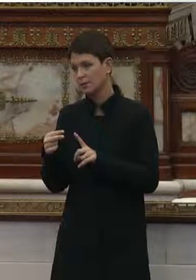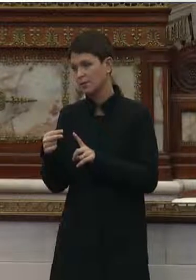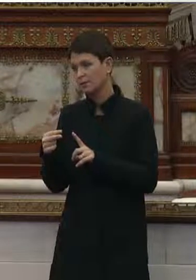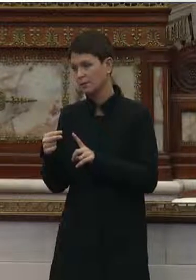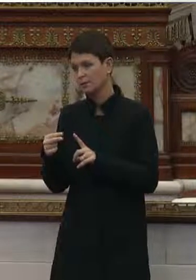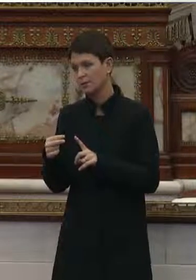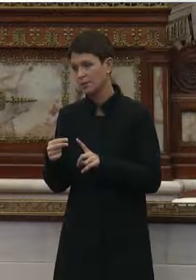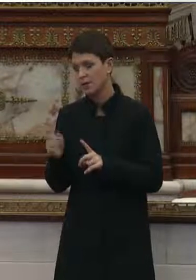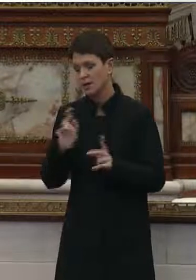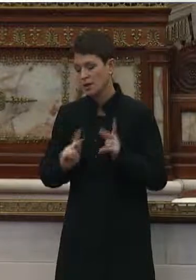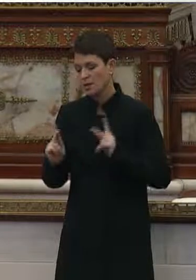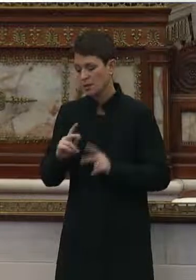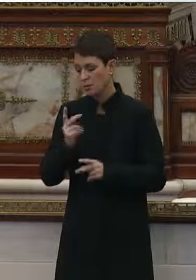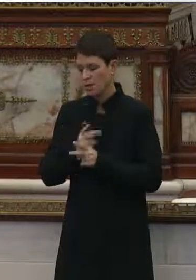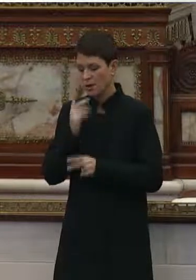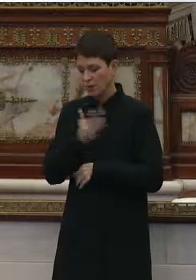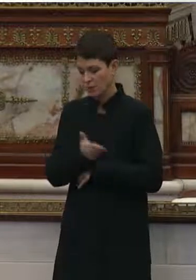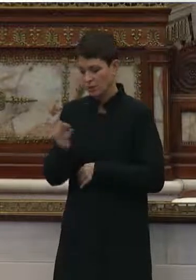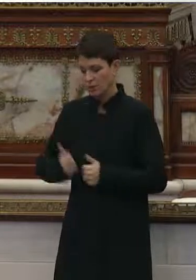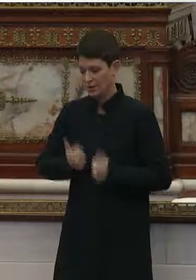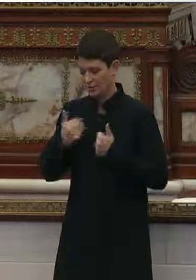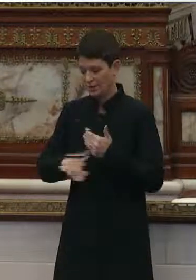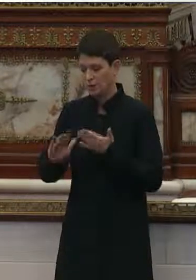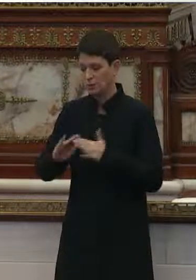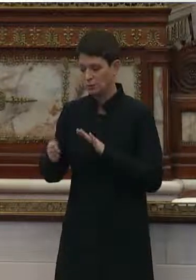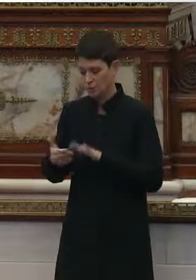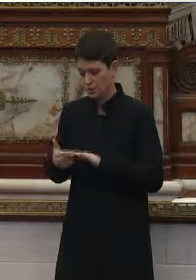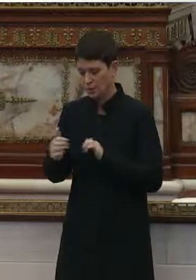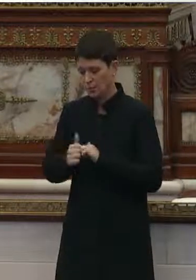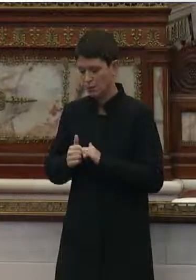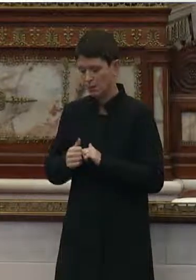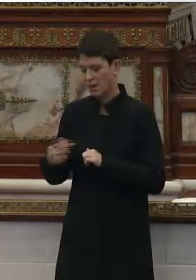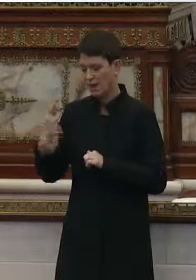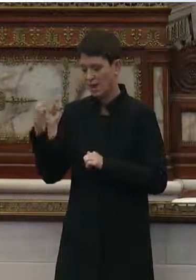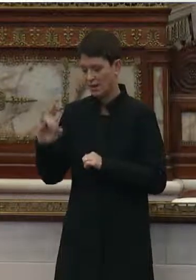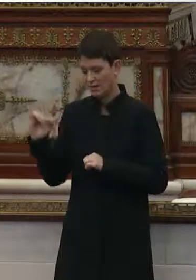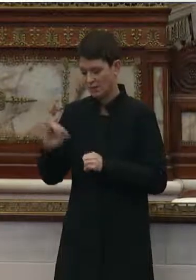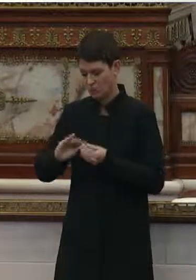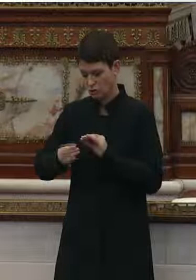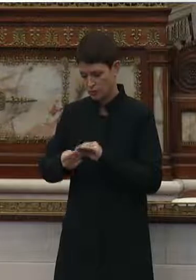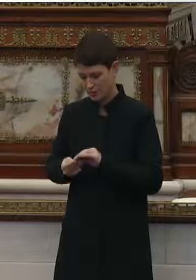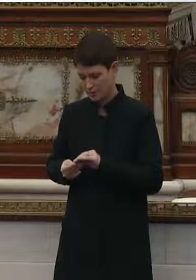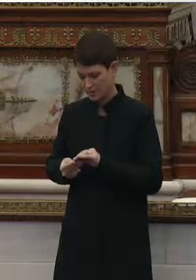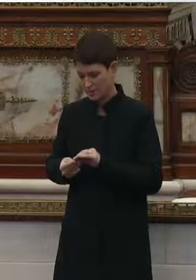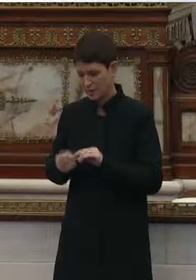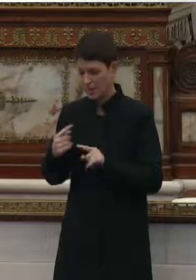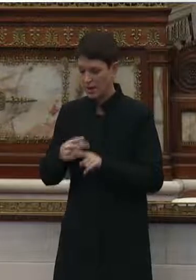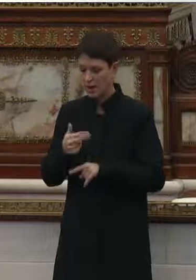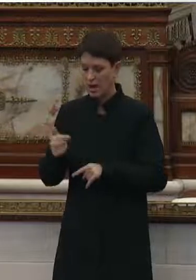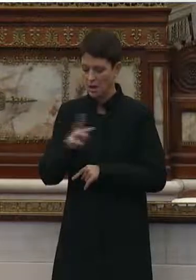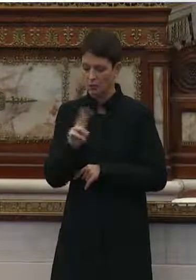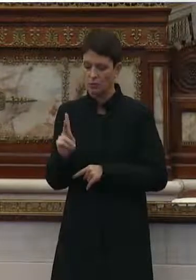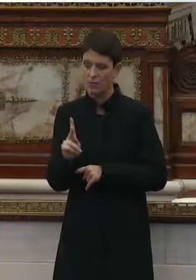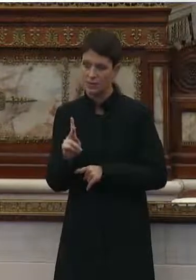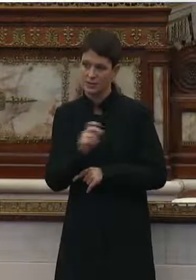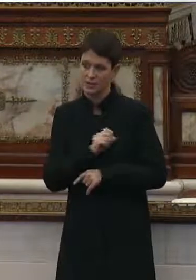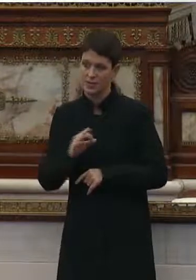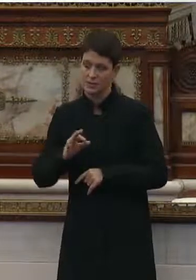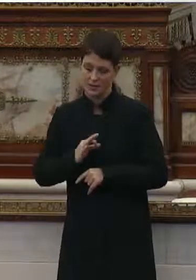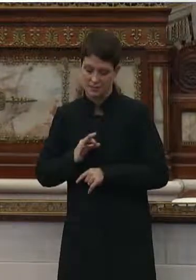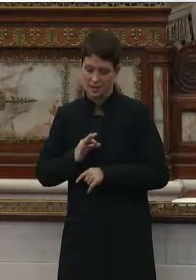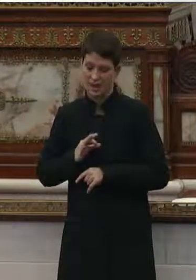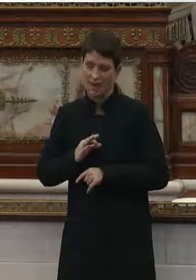about is that when people who care for you are living in communities with high infection rates, and there's a higher risk that staff will